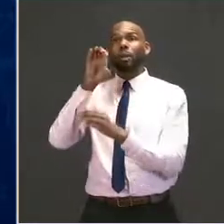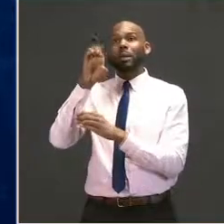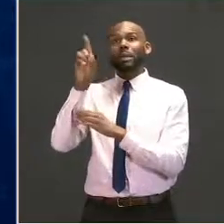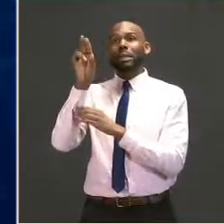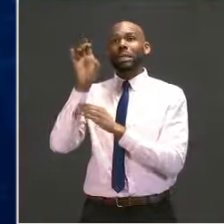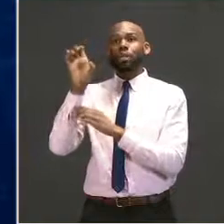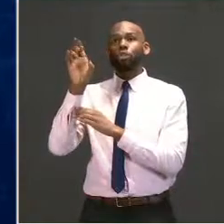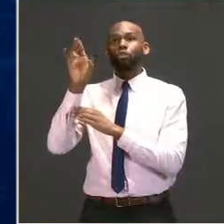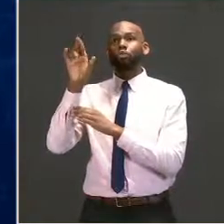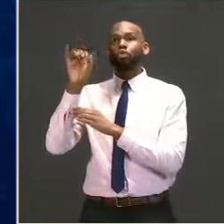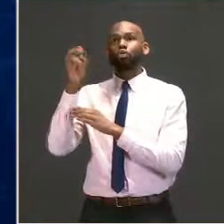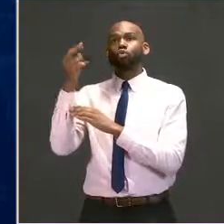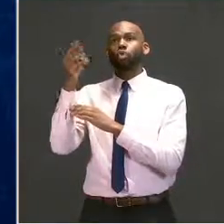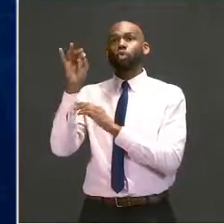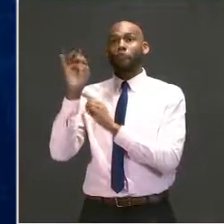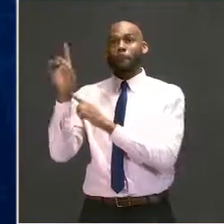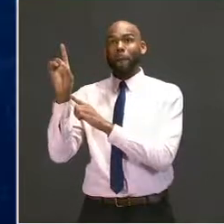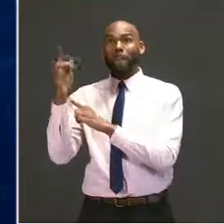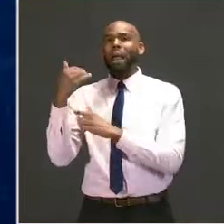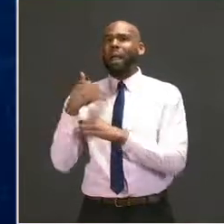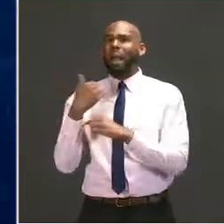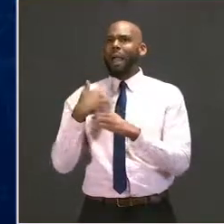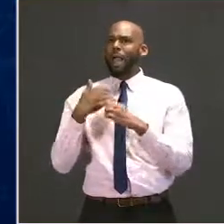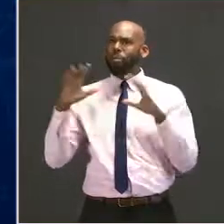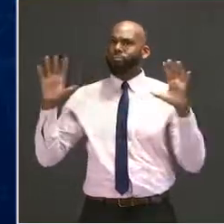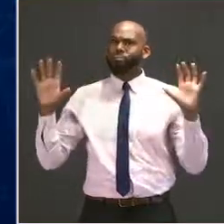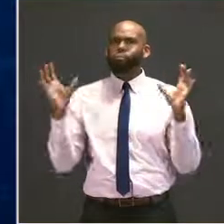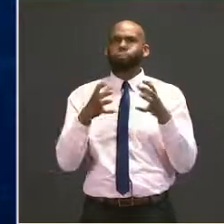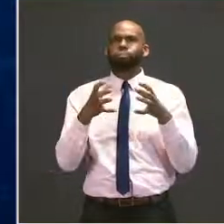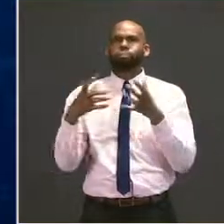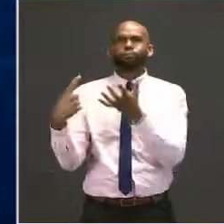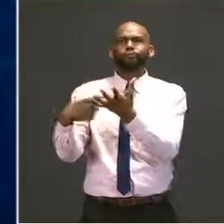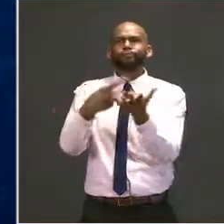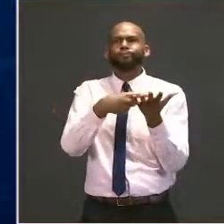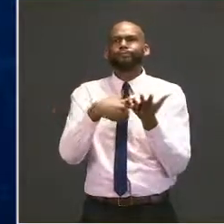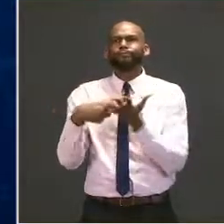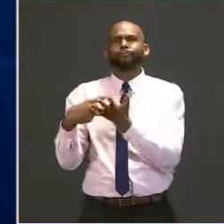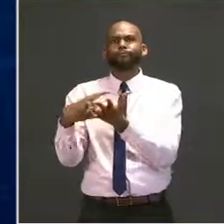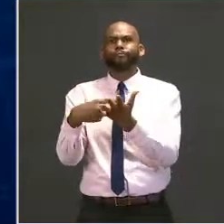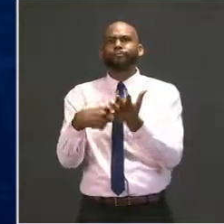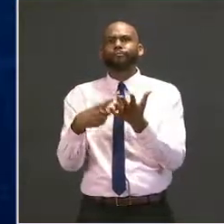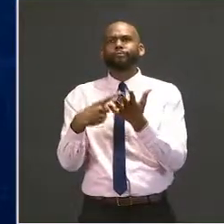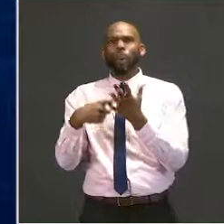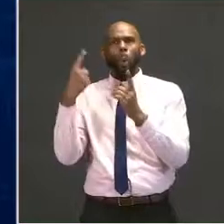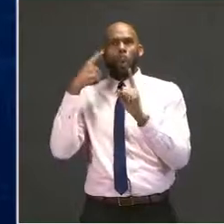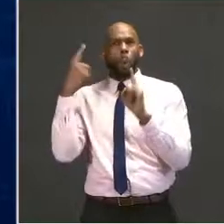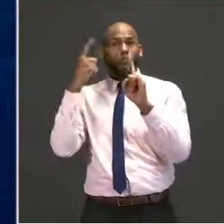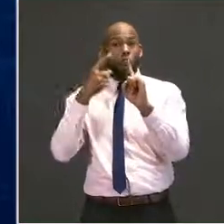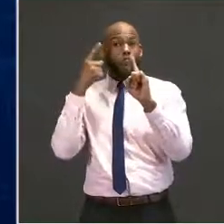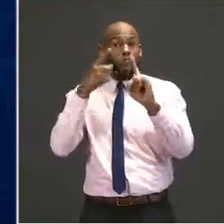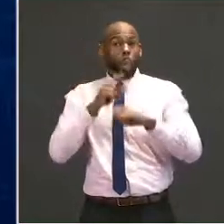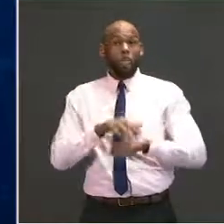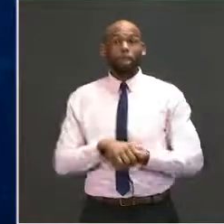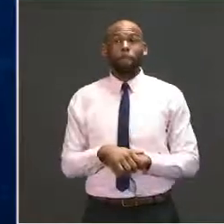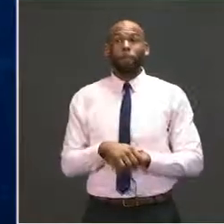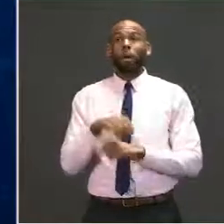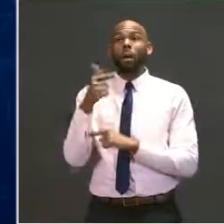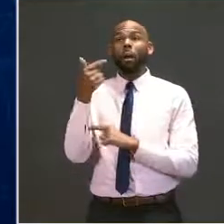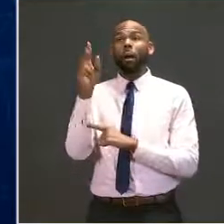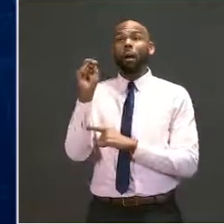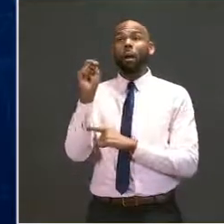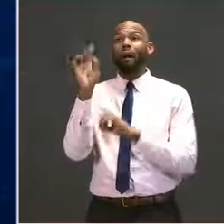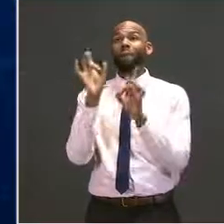hosted a virtual discussion with leaders of gun violence prevention groups to discuss our shared goals. The very gun violence prevention